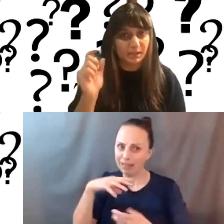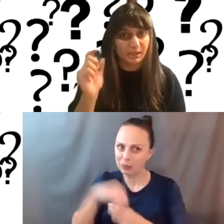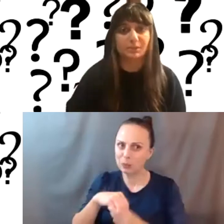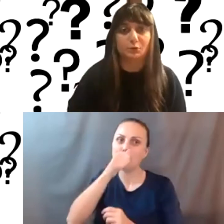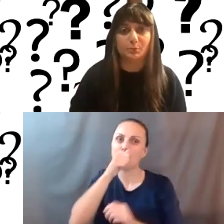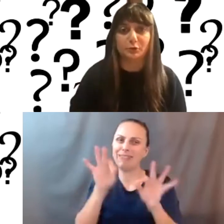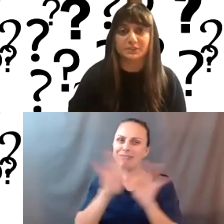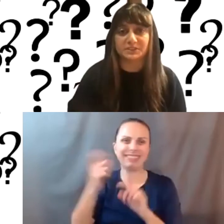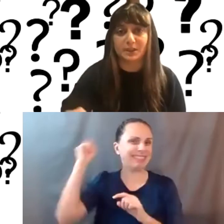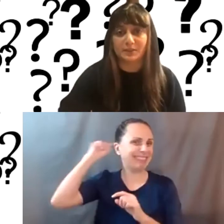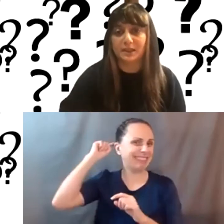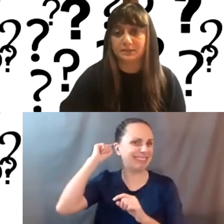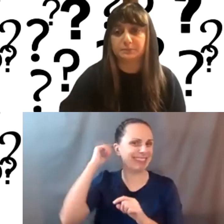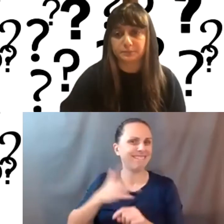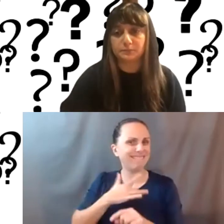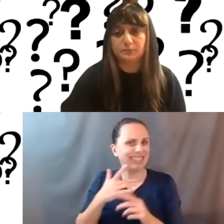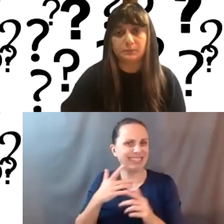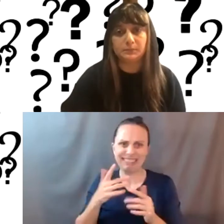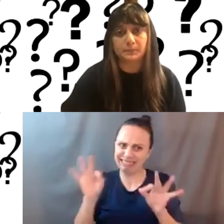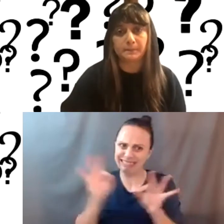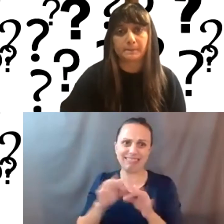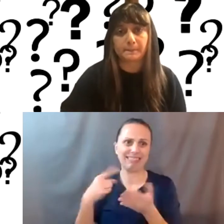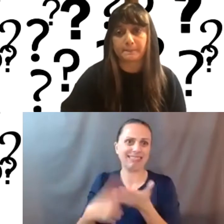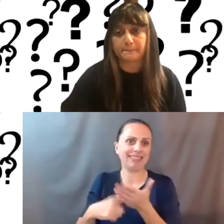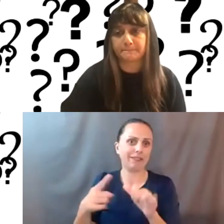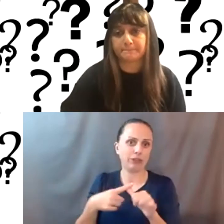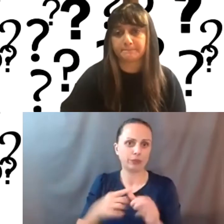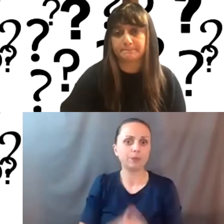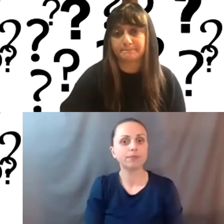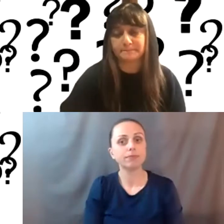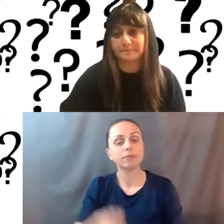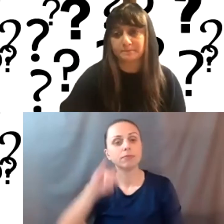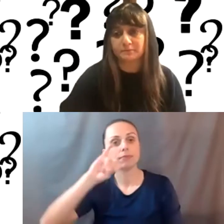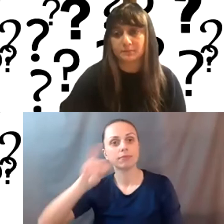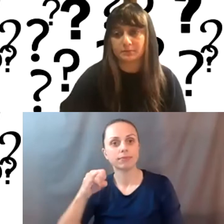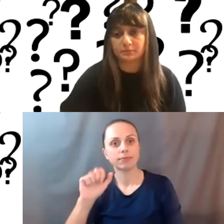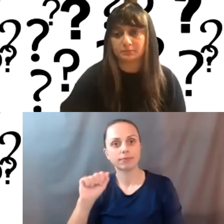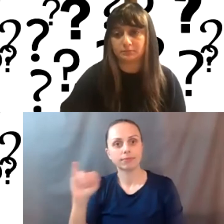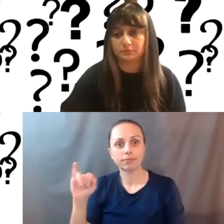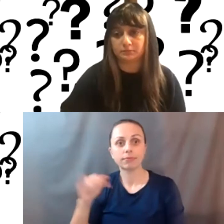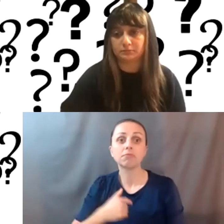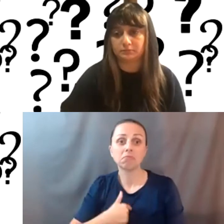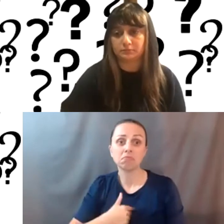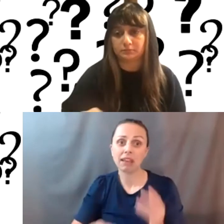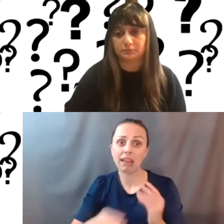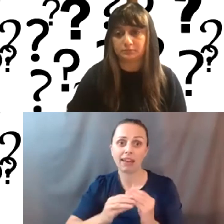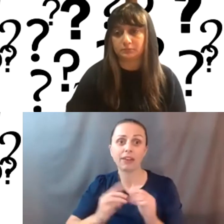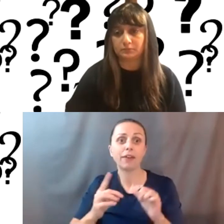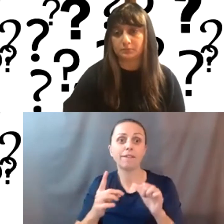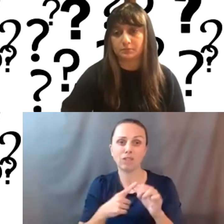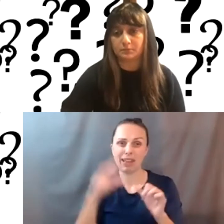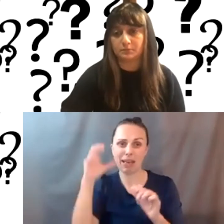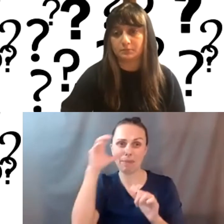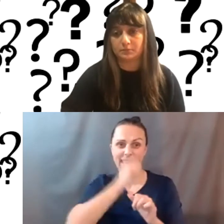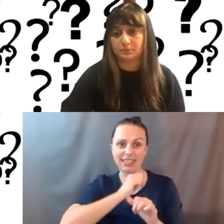what's making me a little bit nervous around that. Jai? I mean, would add, mean, you know, first off I'm, you know, guessing if